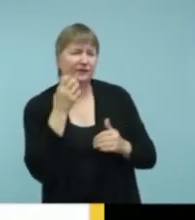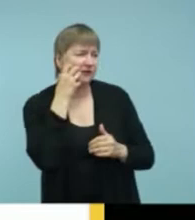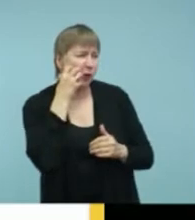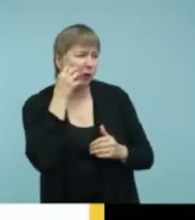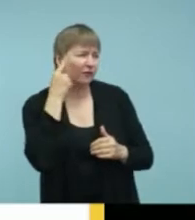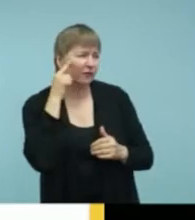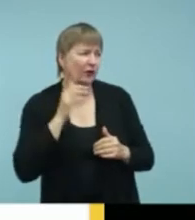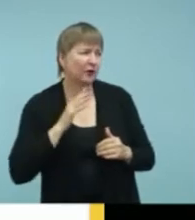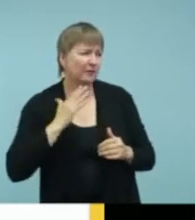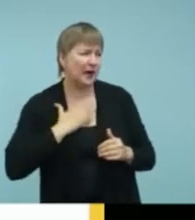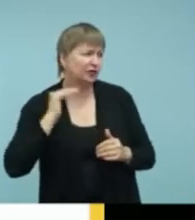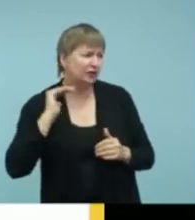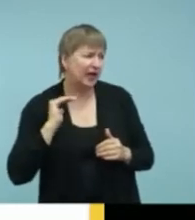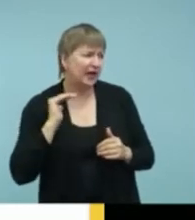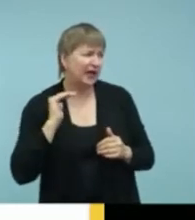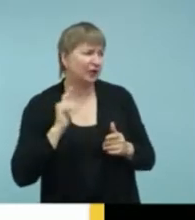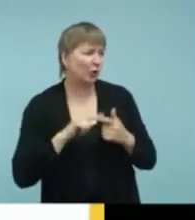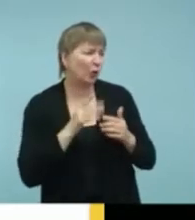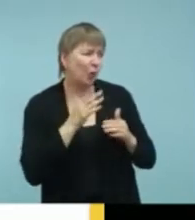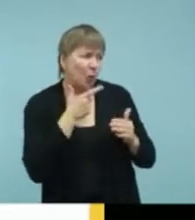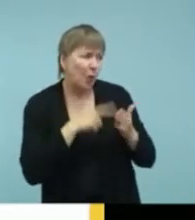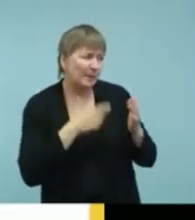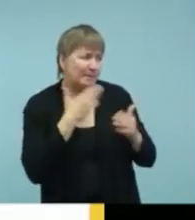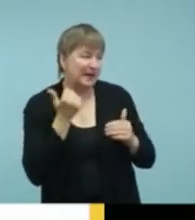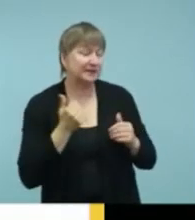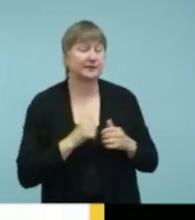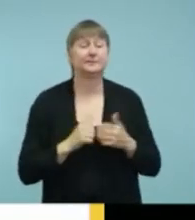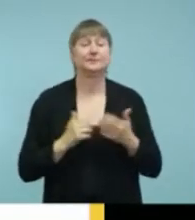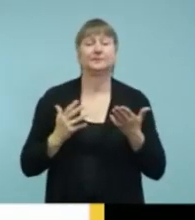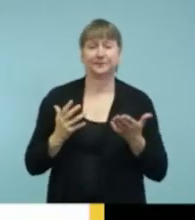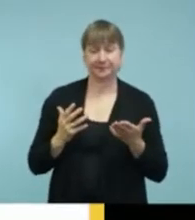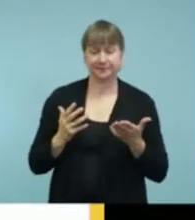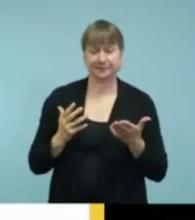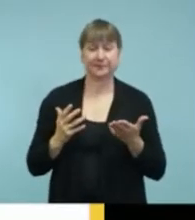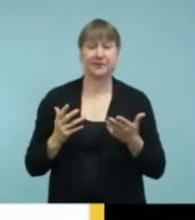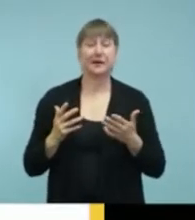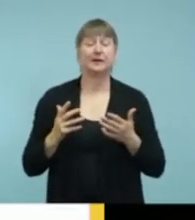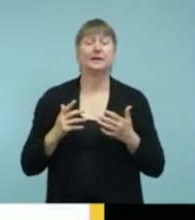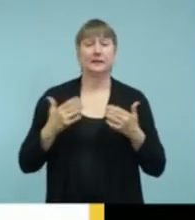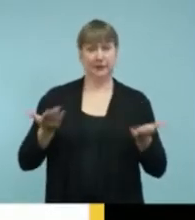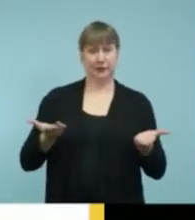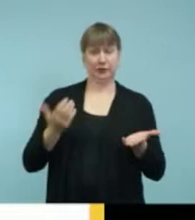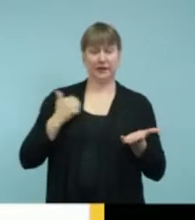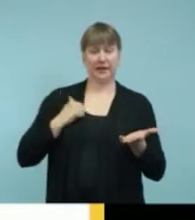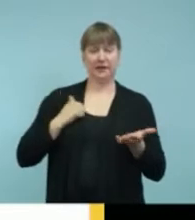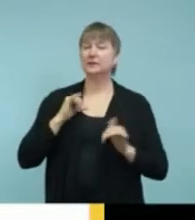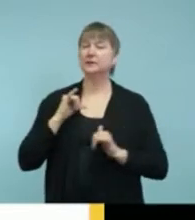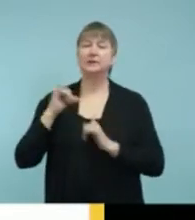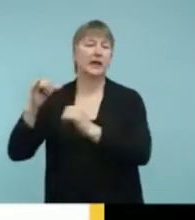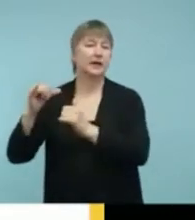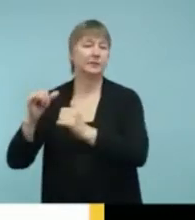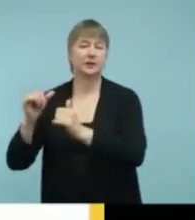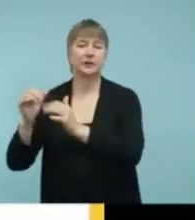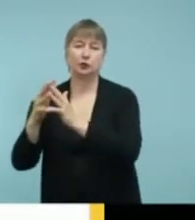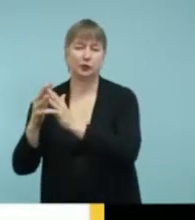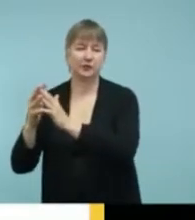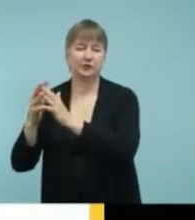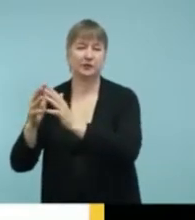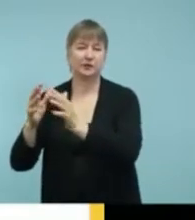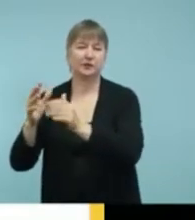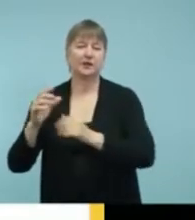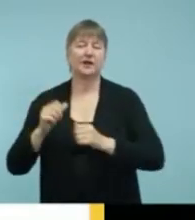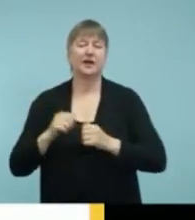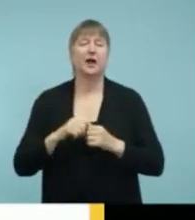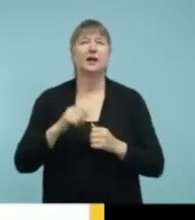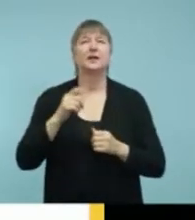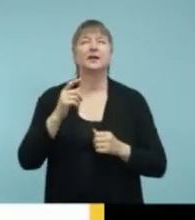for me as an adult? So in Canada, as well as in the U.S., you have cell phones that are called hearing aid compliant